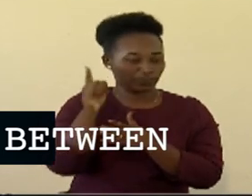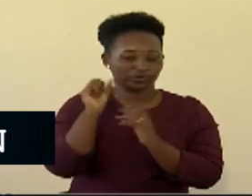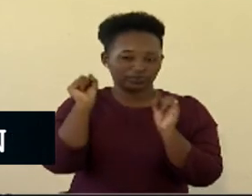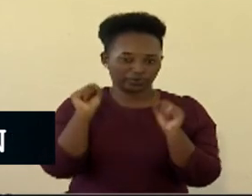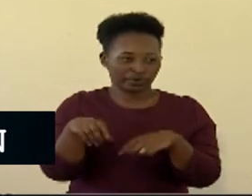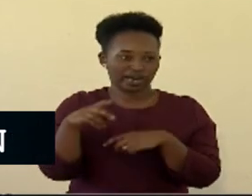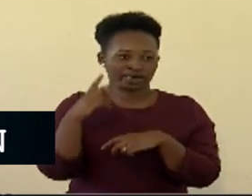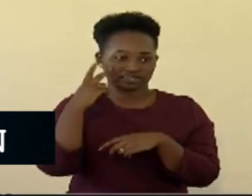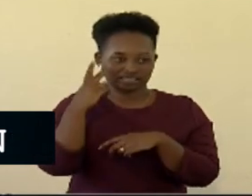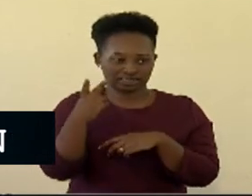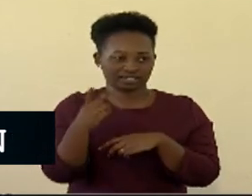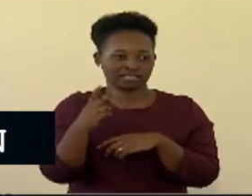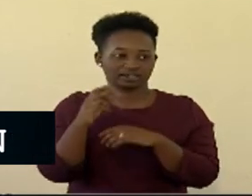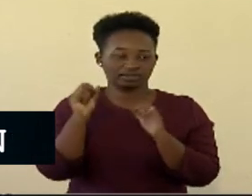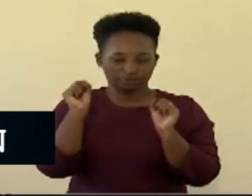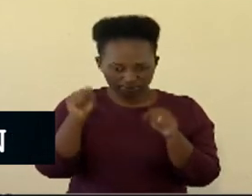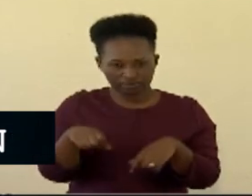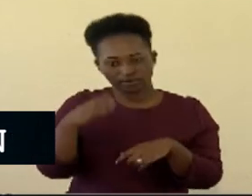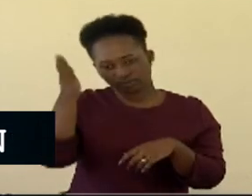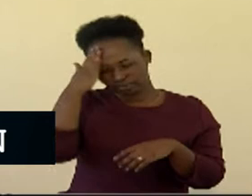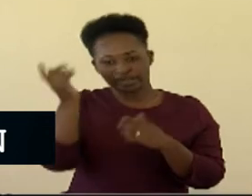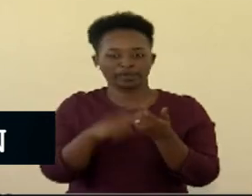see it back and still be able to do the counting.